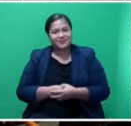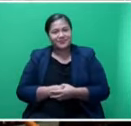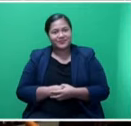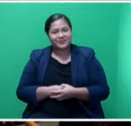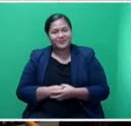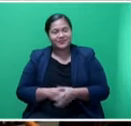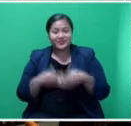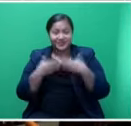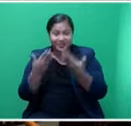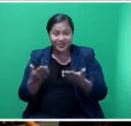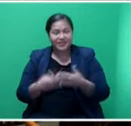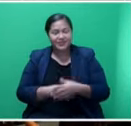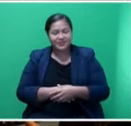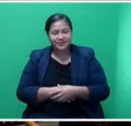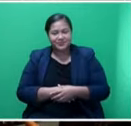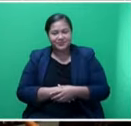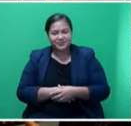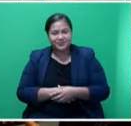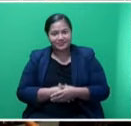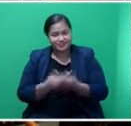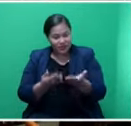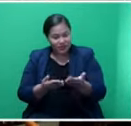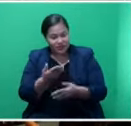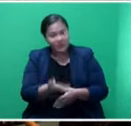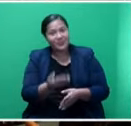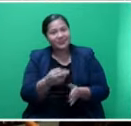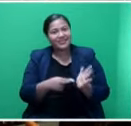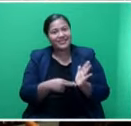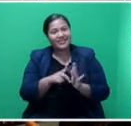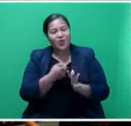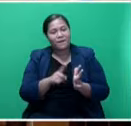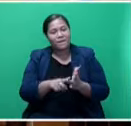Thank you. Honourable Nikon Wai Kula, you have the floor.